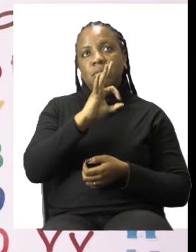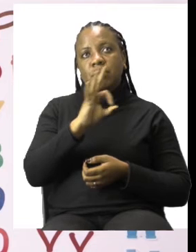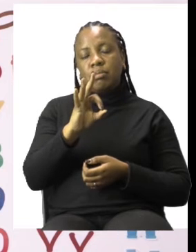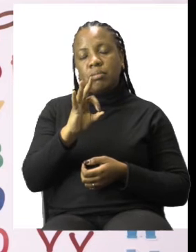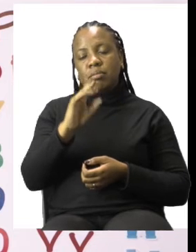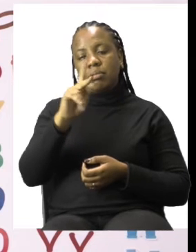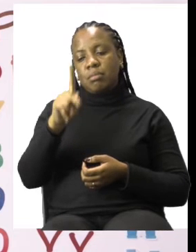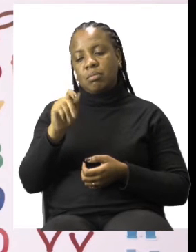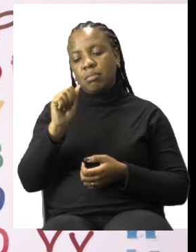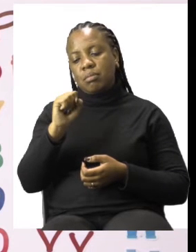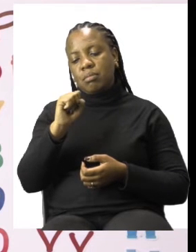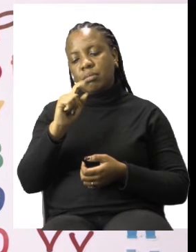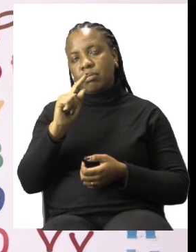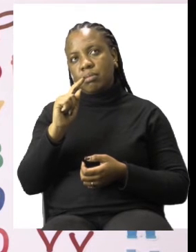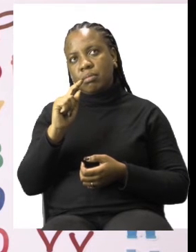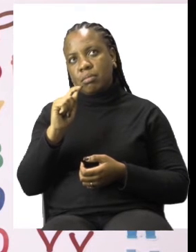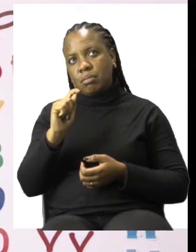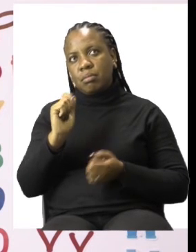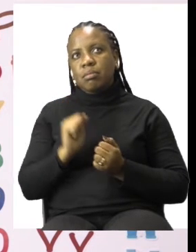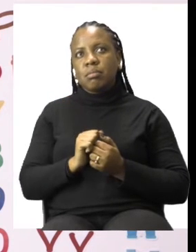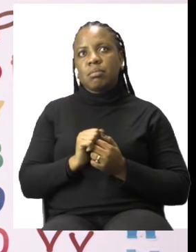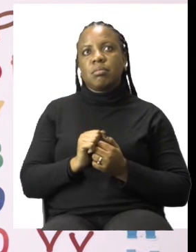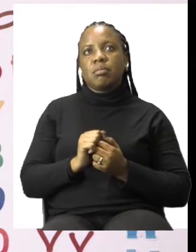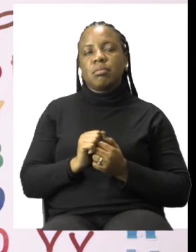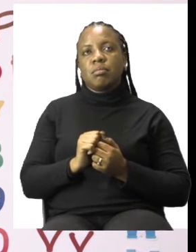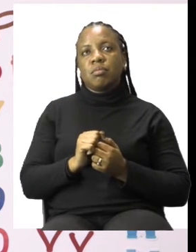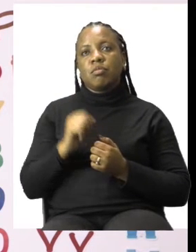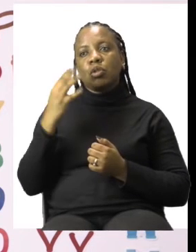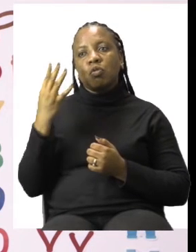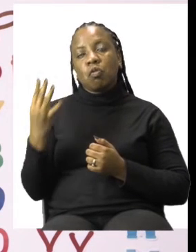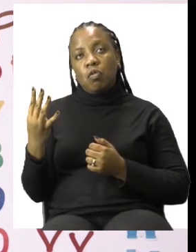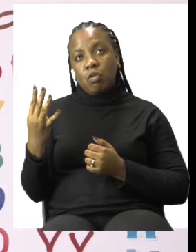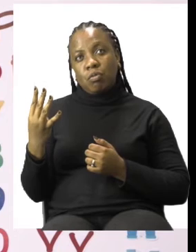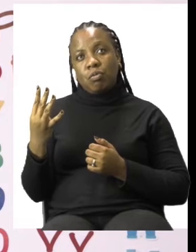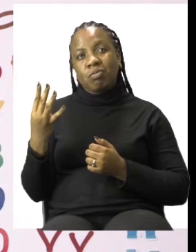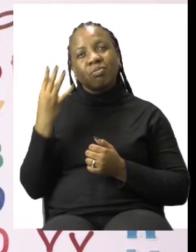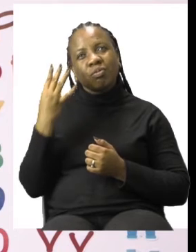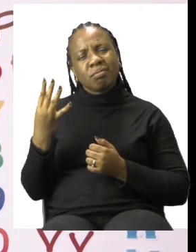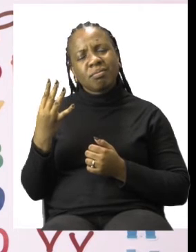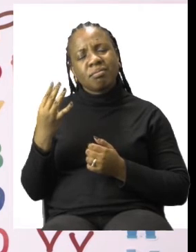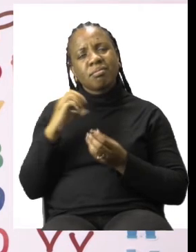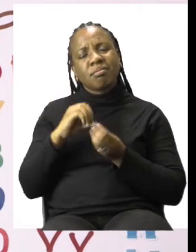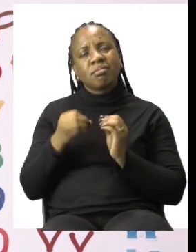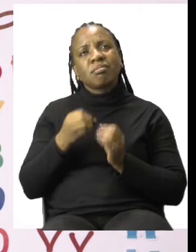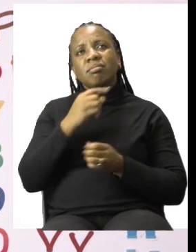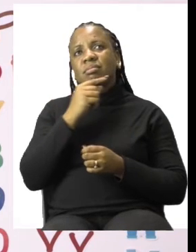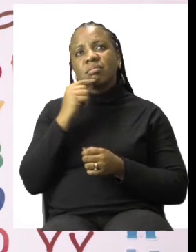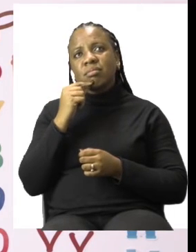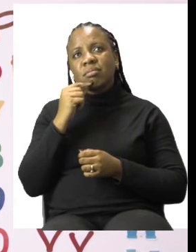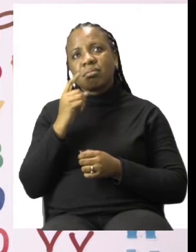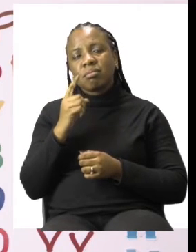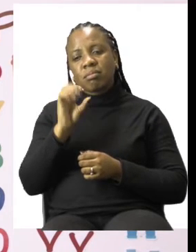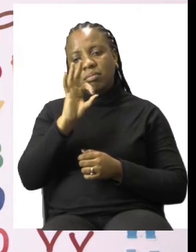4. This is how you write your number name. You can go ahead and copy this